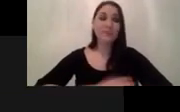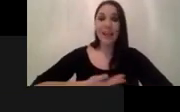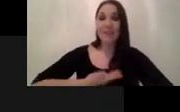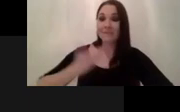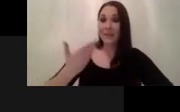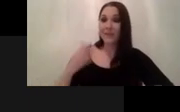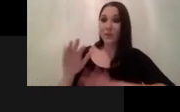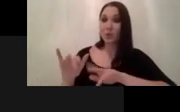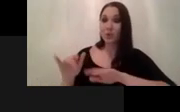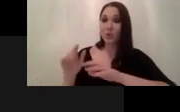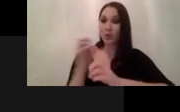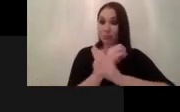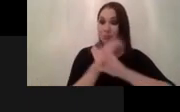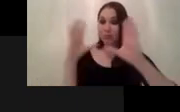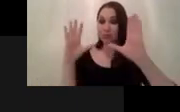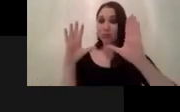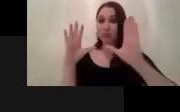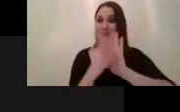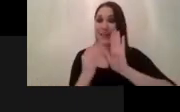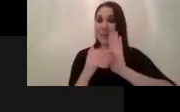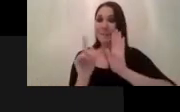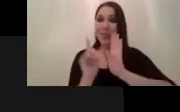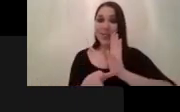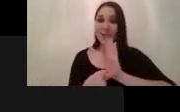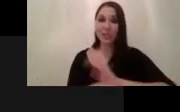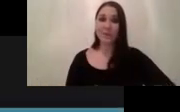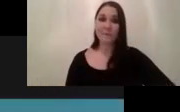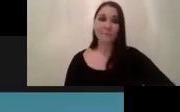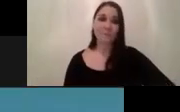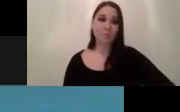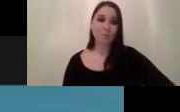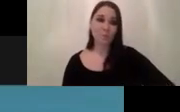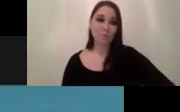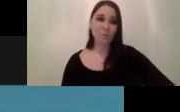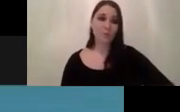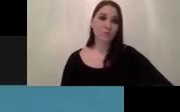now how do you need to generally think about ai projects